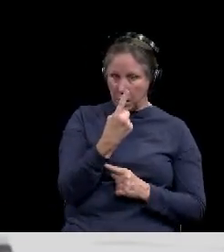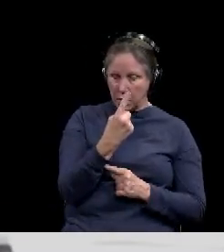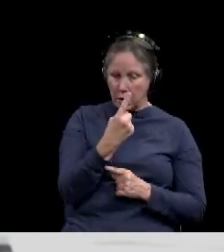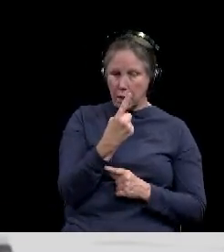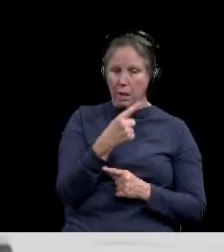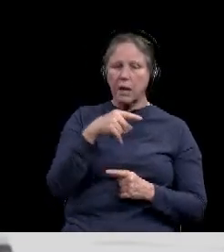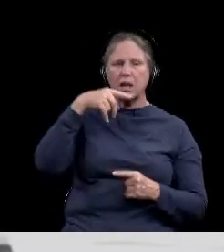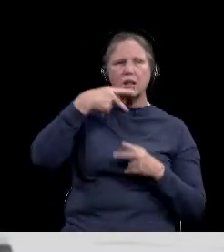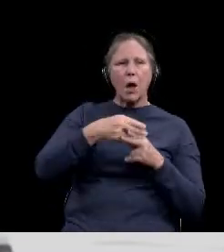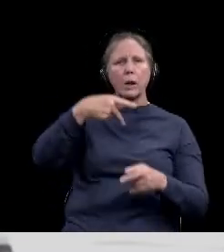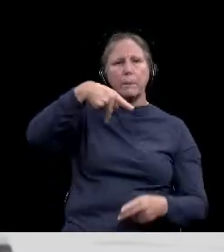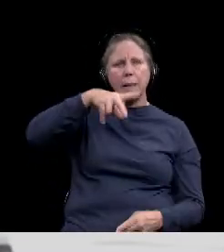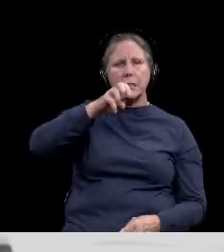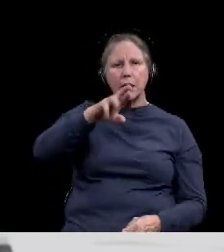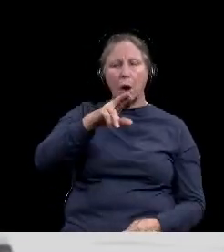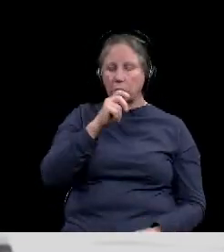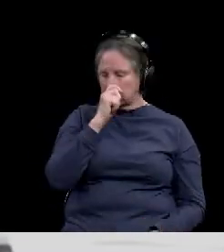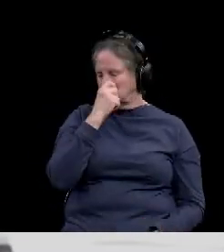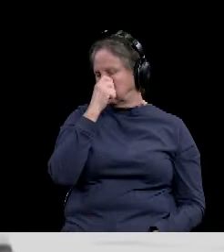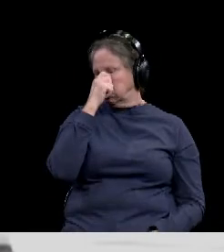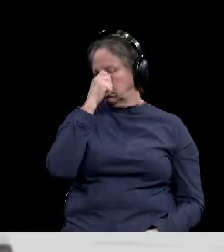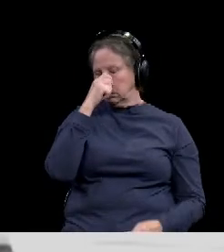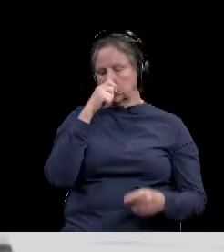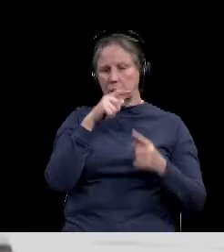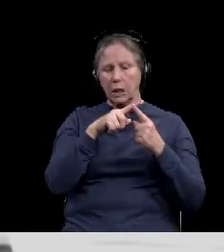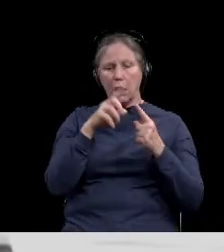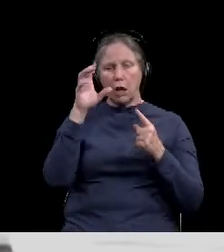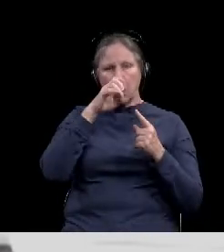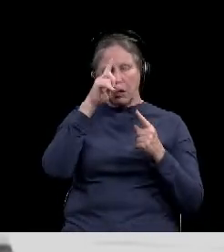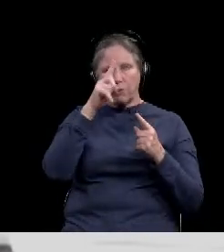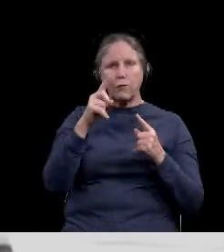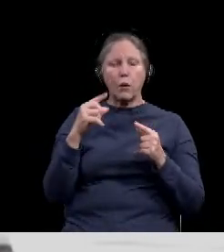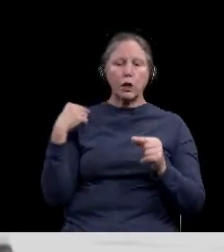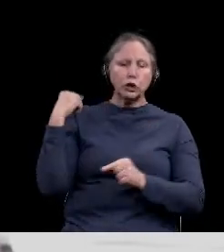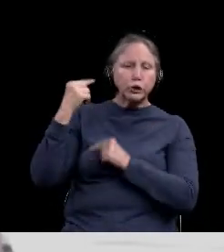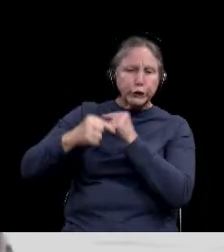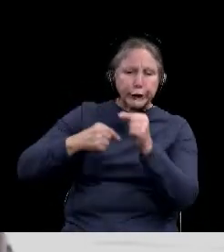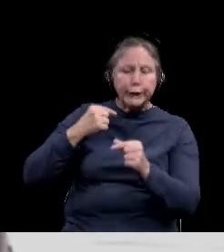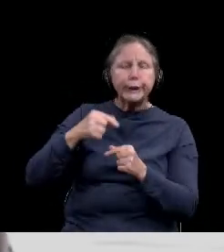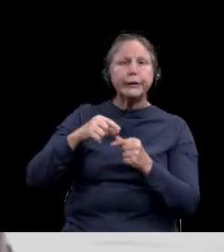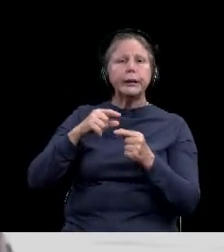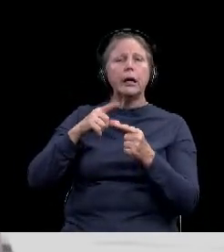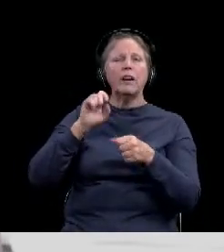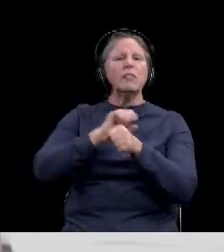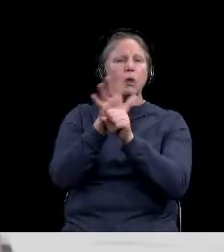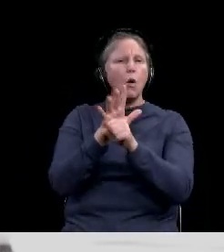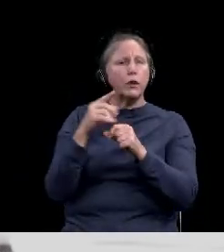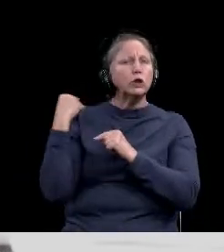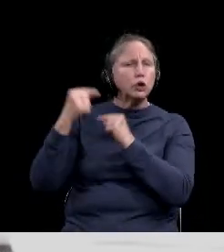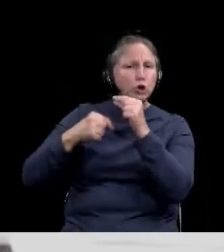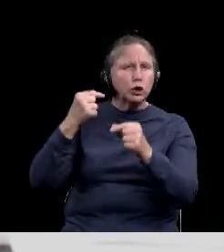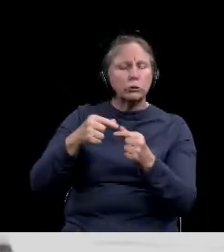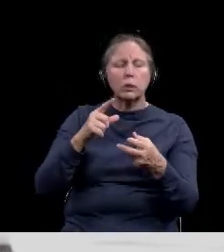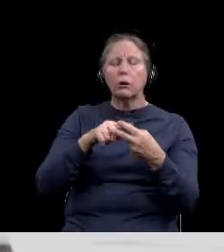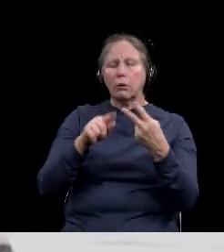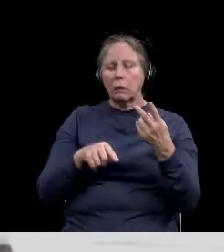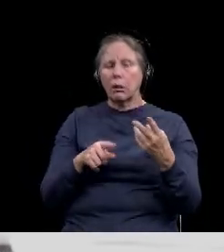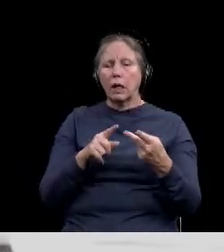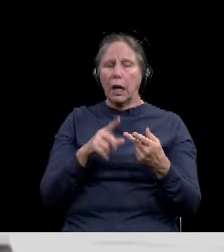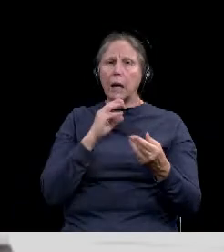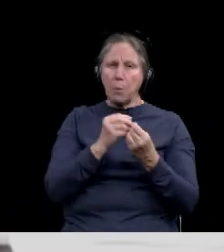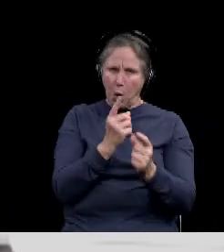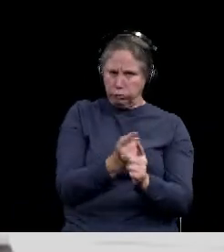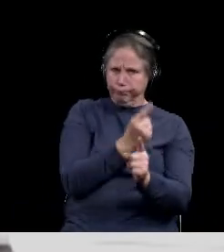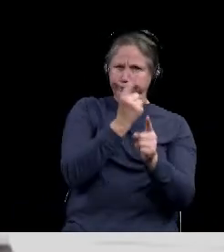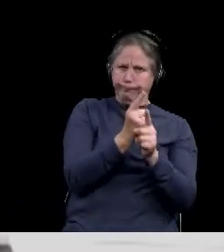PCR test. It looks for some, some, um, genetic components of the virus and is a very, uh, accurate, uh, test.